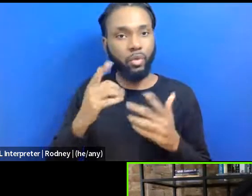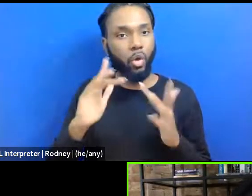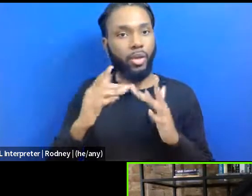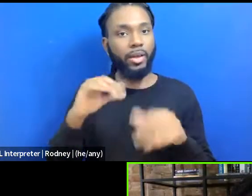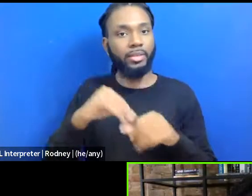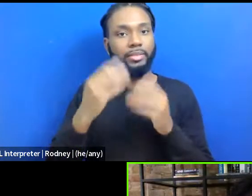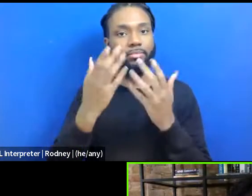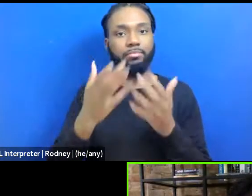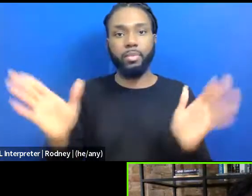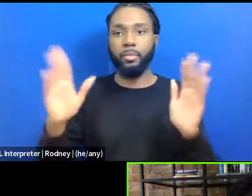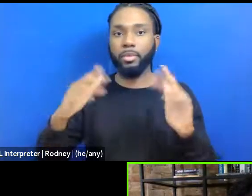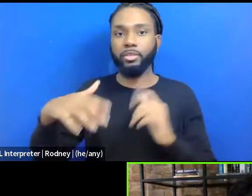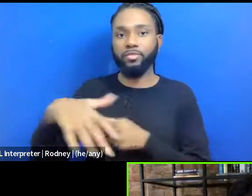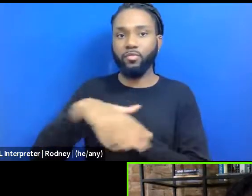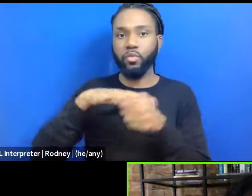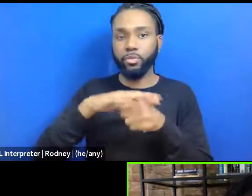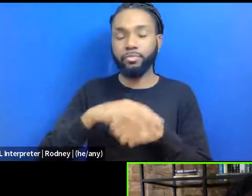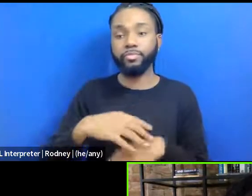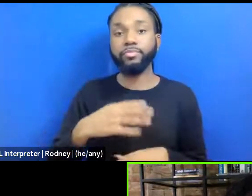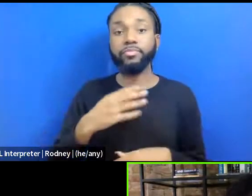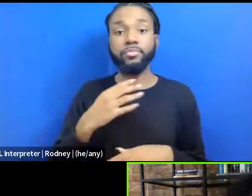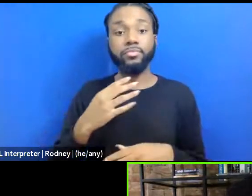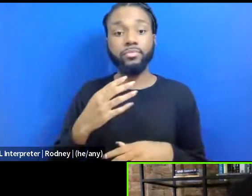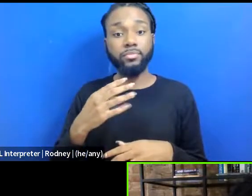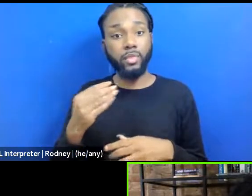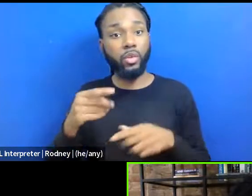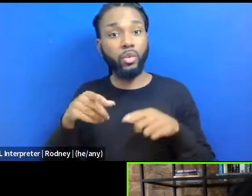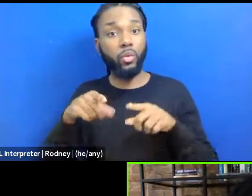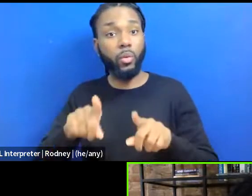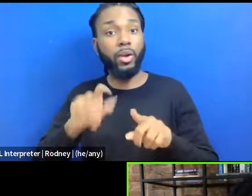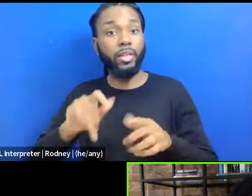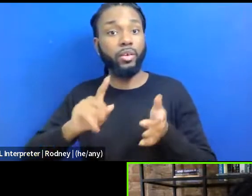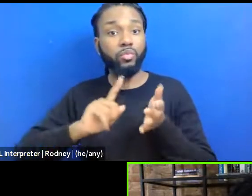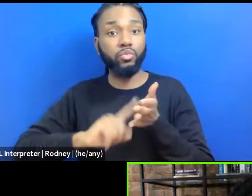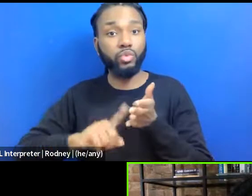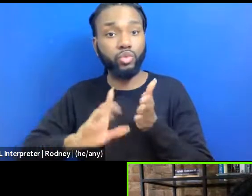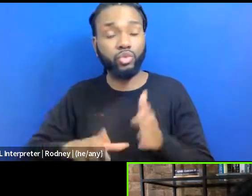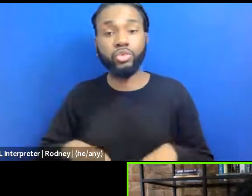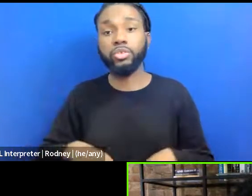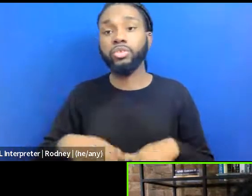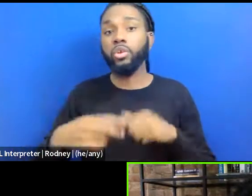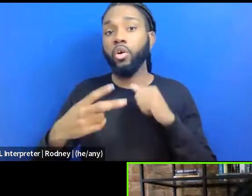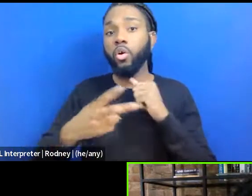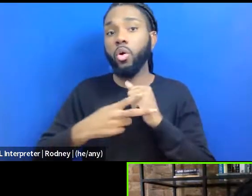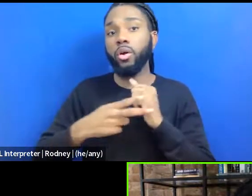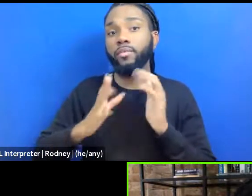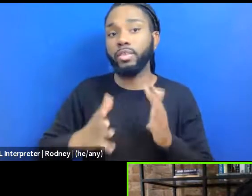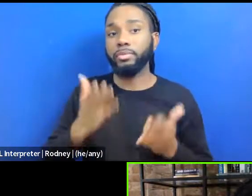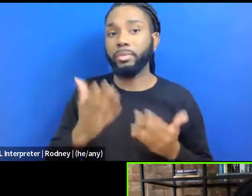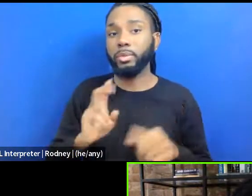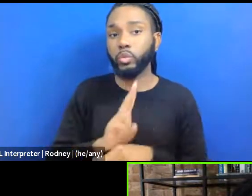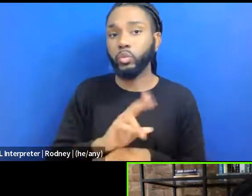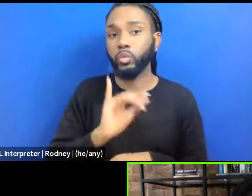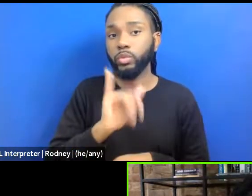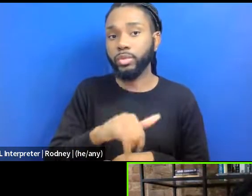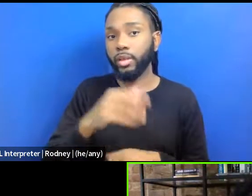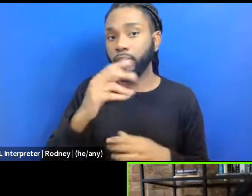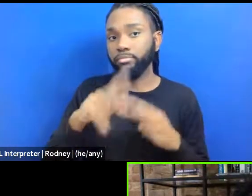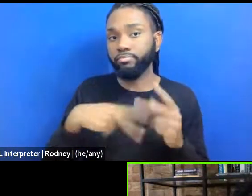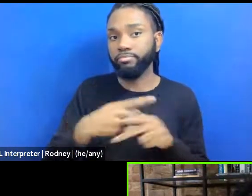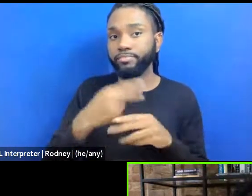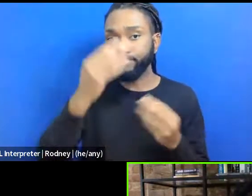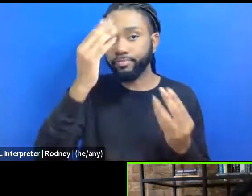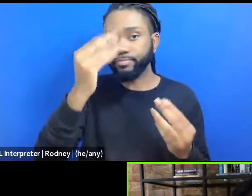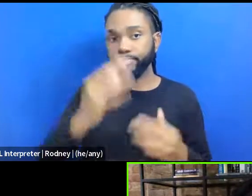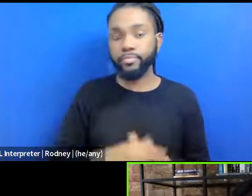and the ways that researchers, archivists may be using that information. And